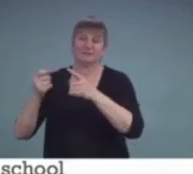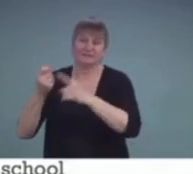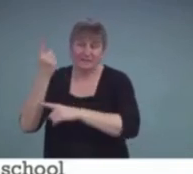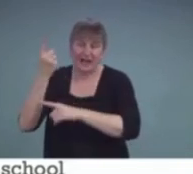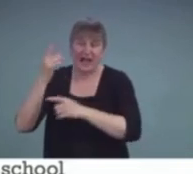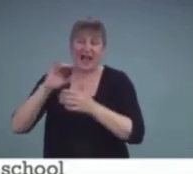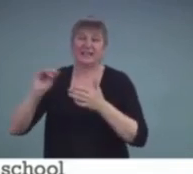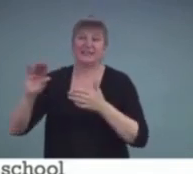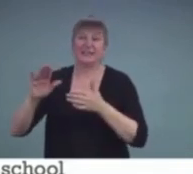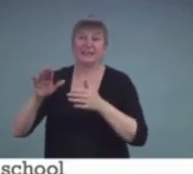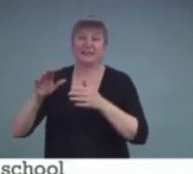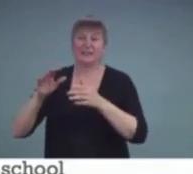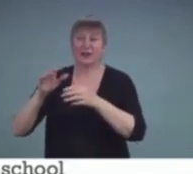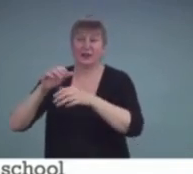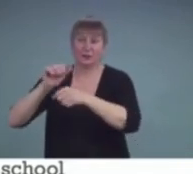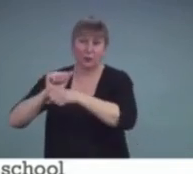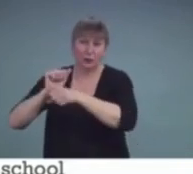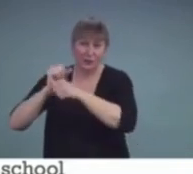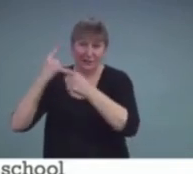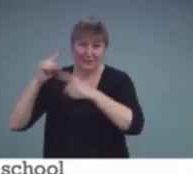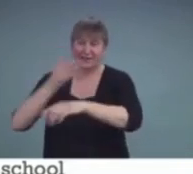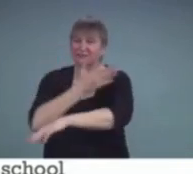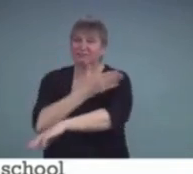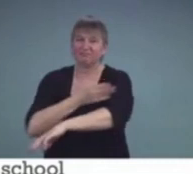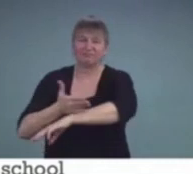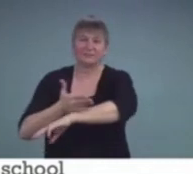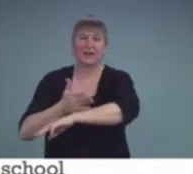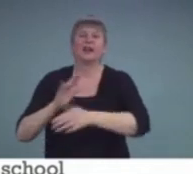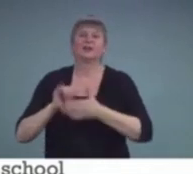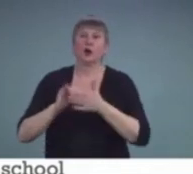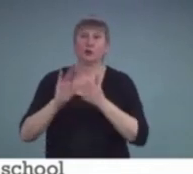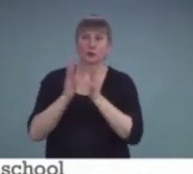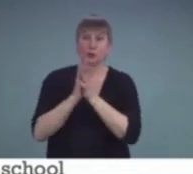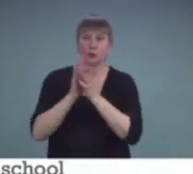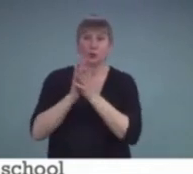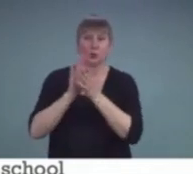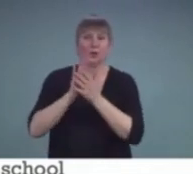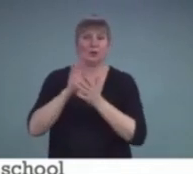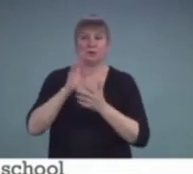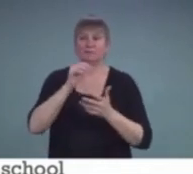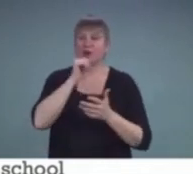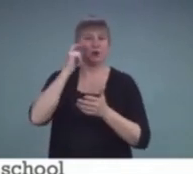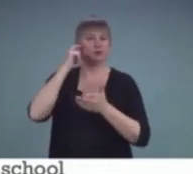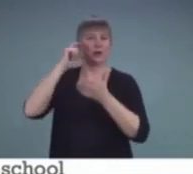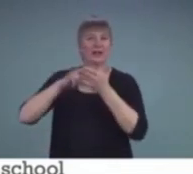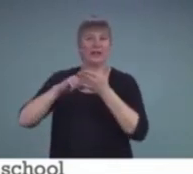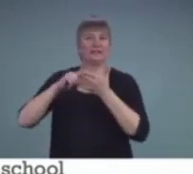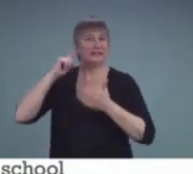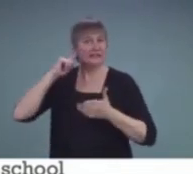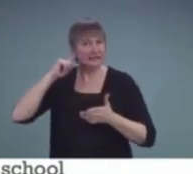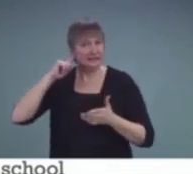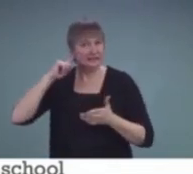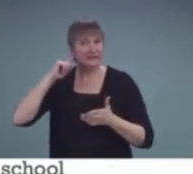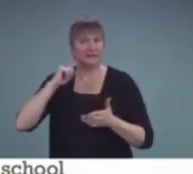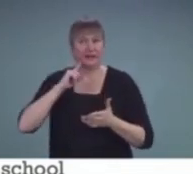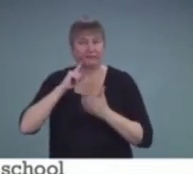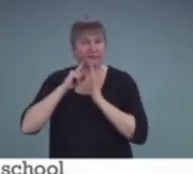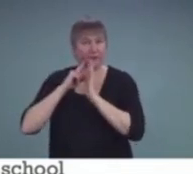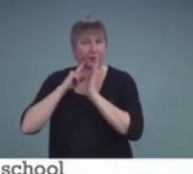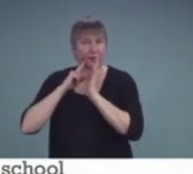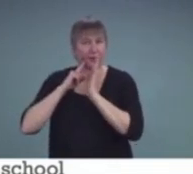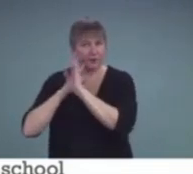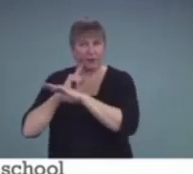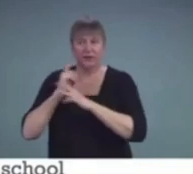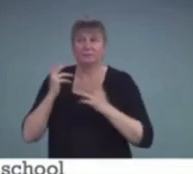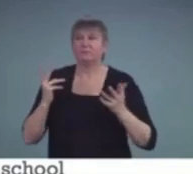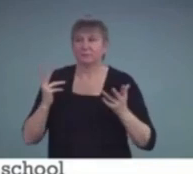So the school never recognizing his hearing loss was a factor. And the fact that they really put the focus on his behavior,